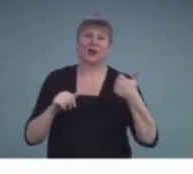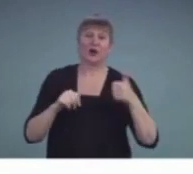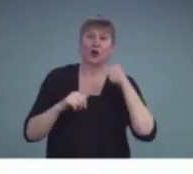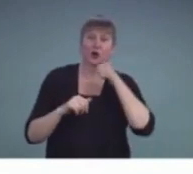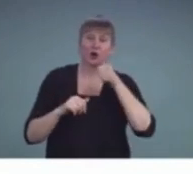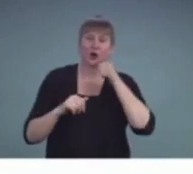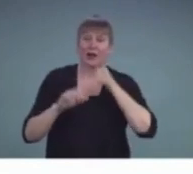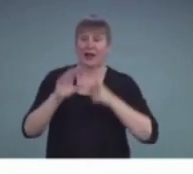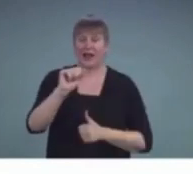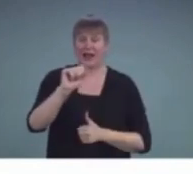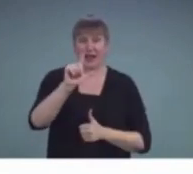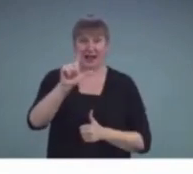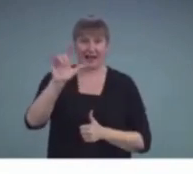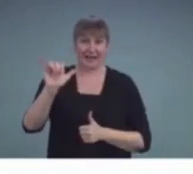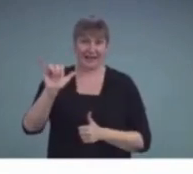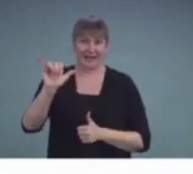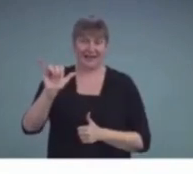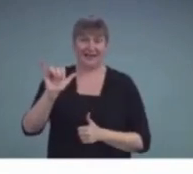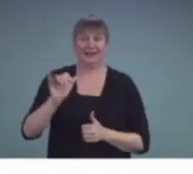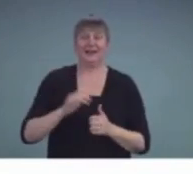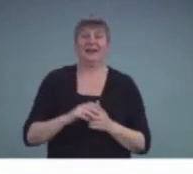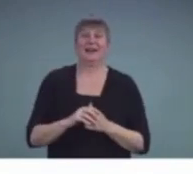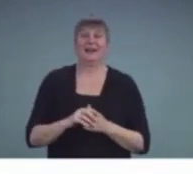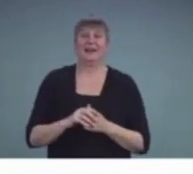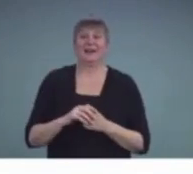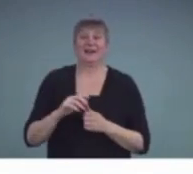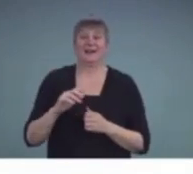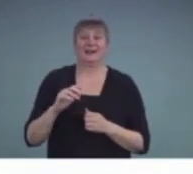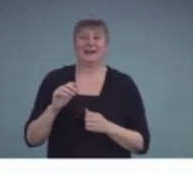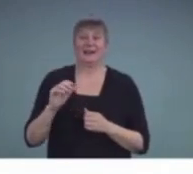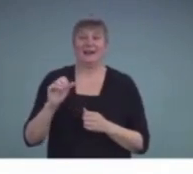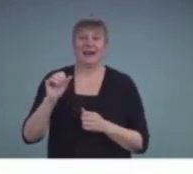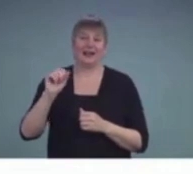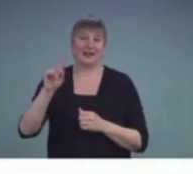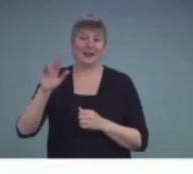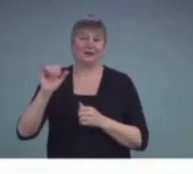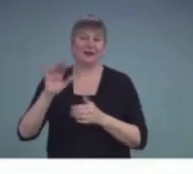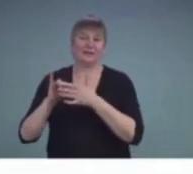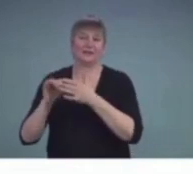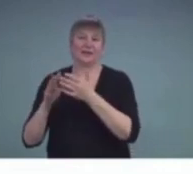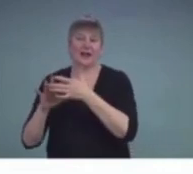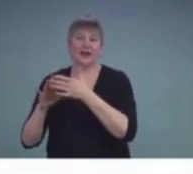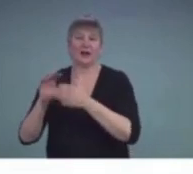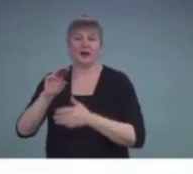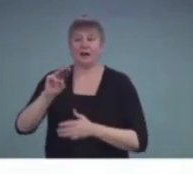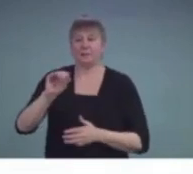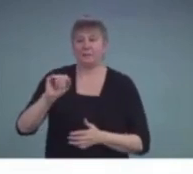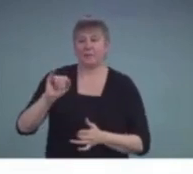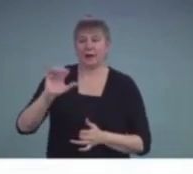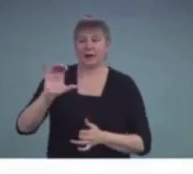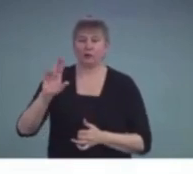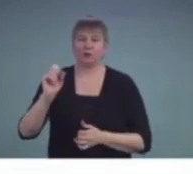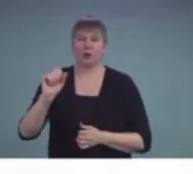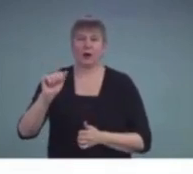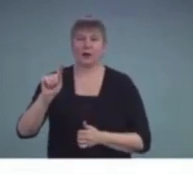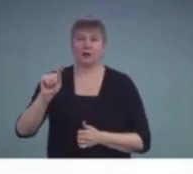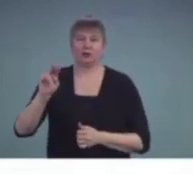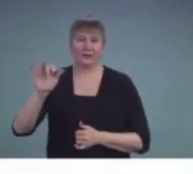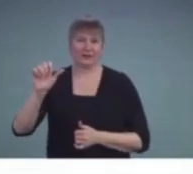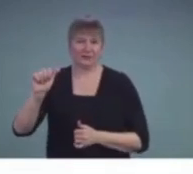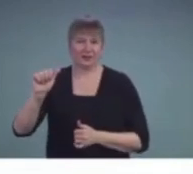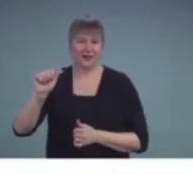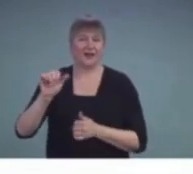and Allie's mother heads up the microtia atresia support group that some of your families might be part of.